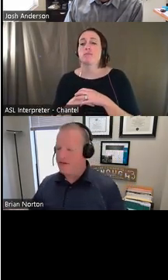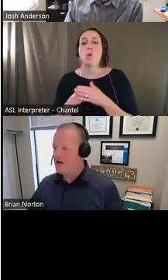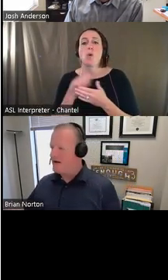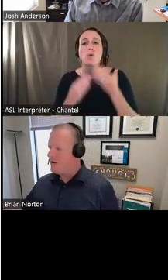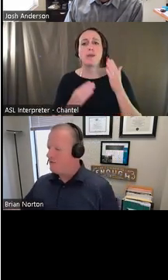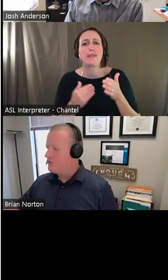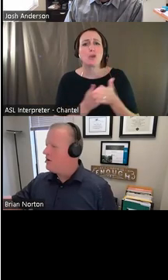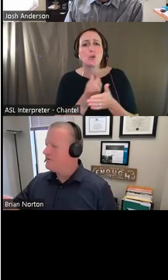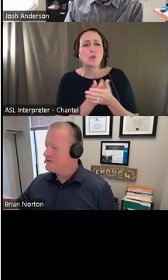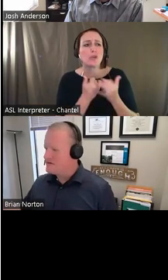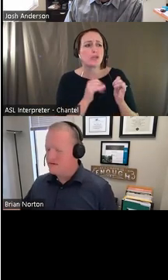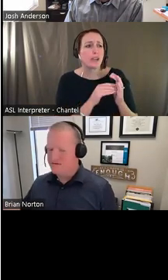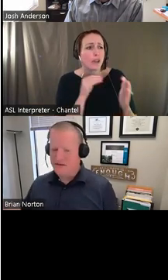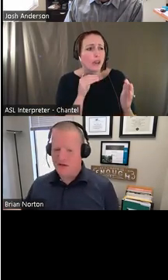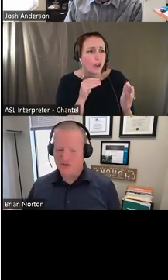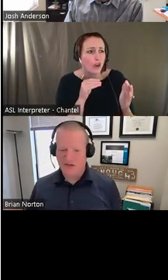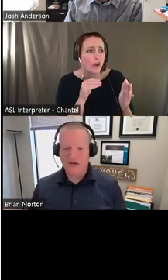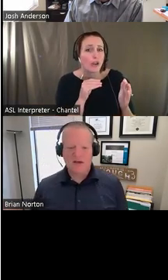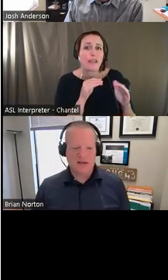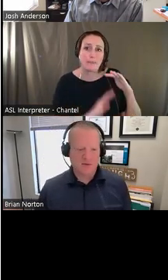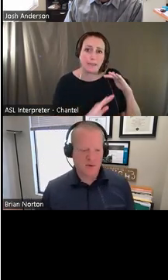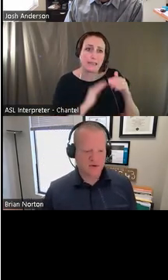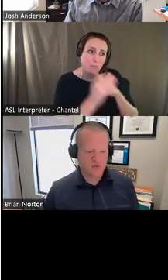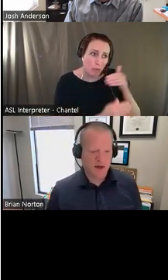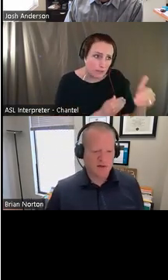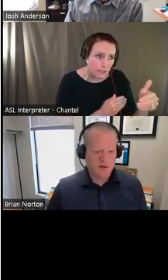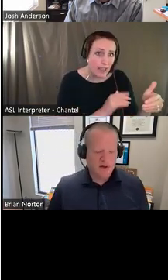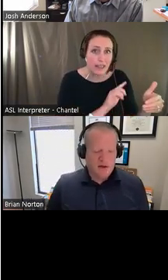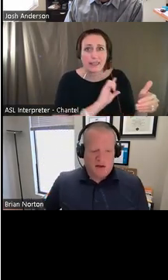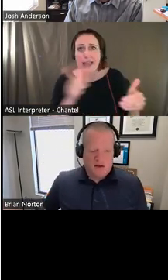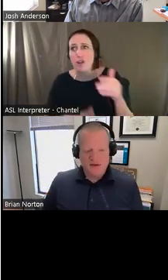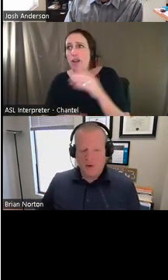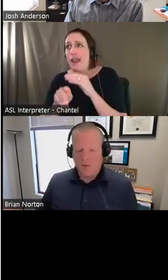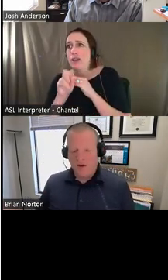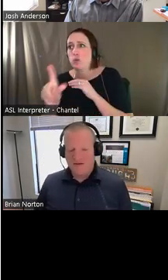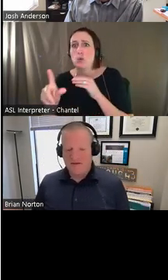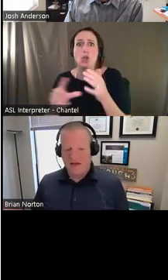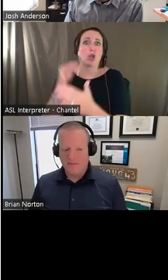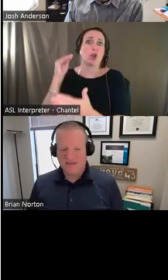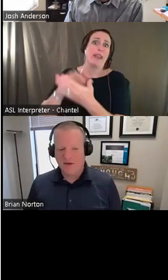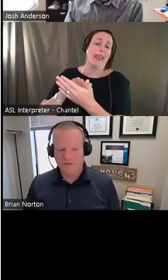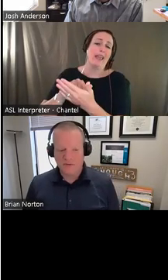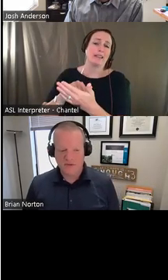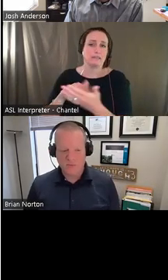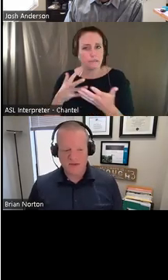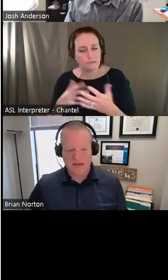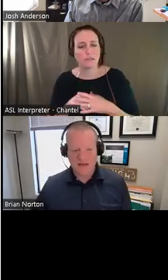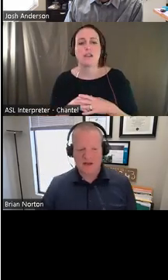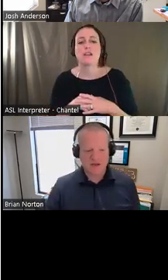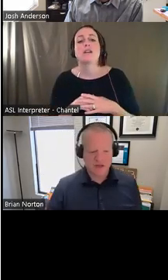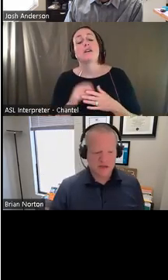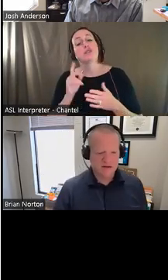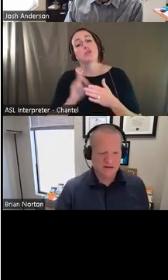job. And they've got to now learn all of this assistive technology down the road as well. And so what we oftentimes tell folks is when